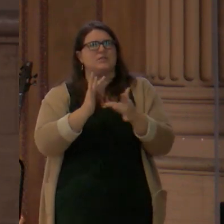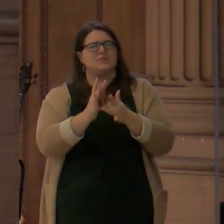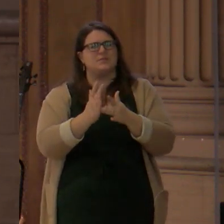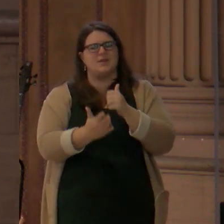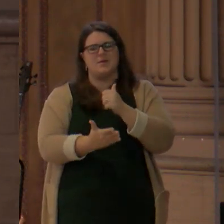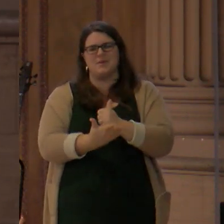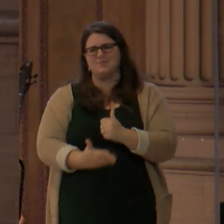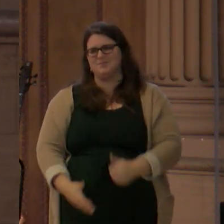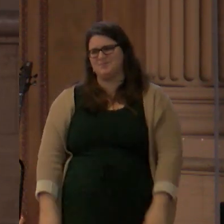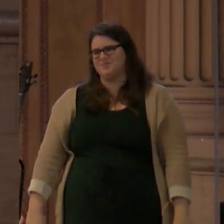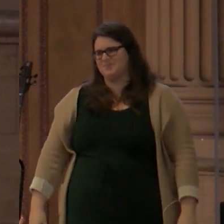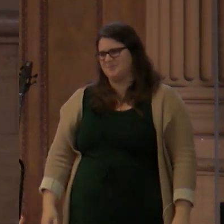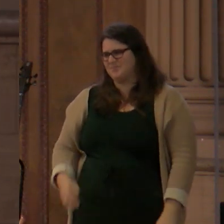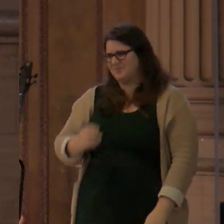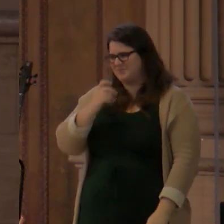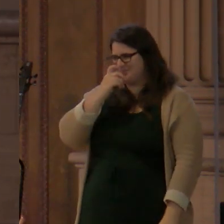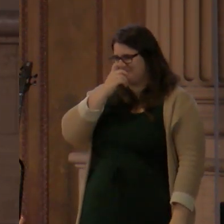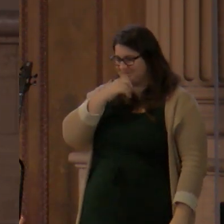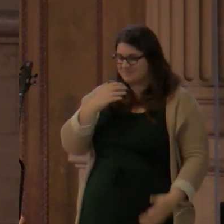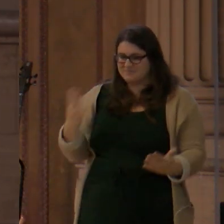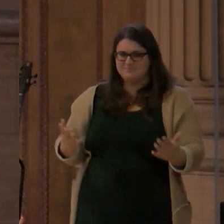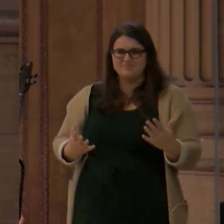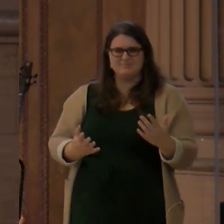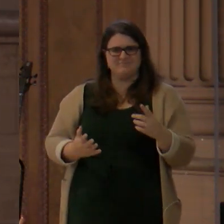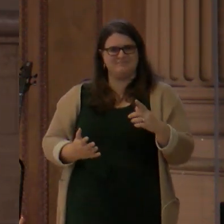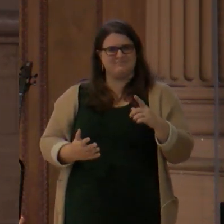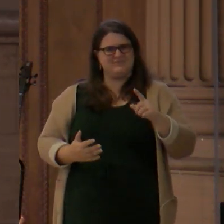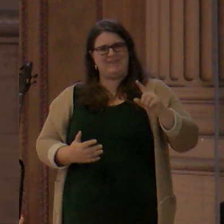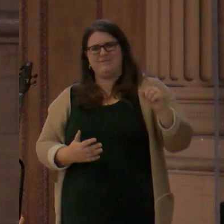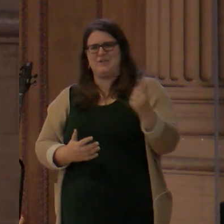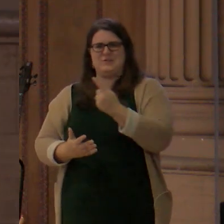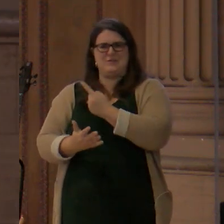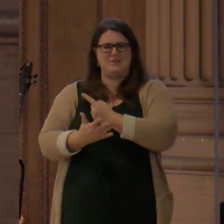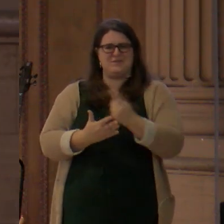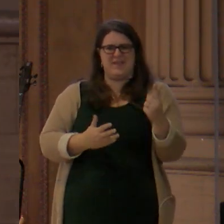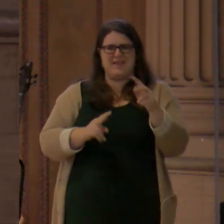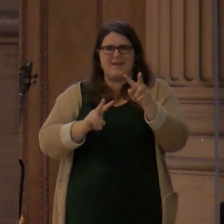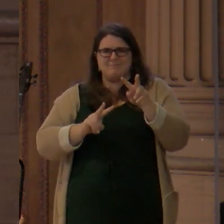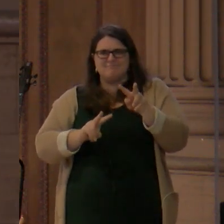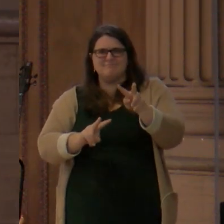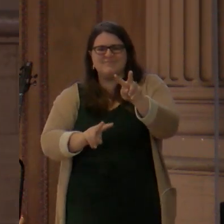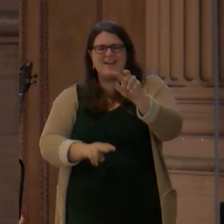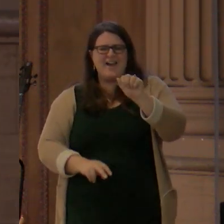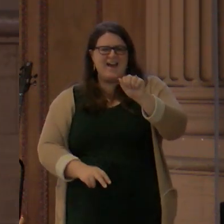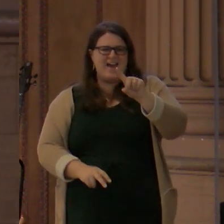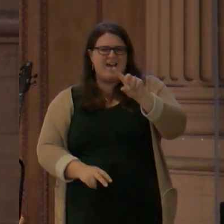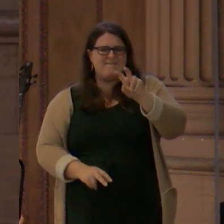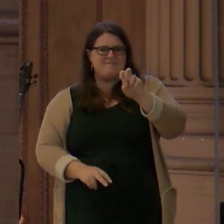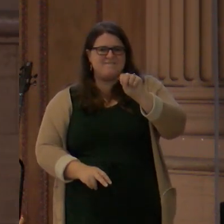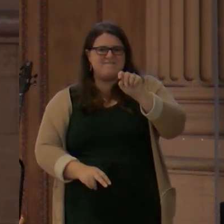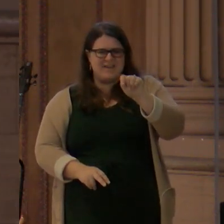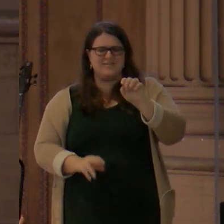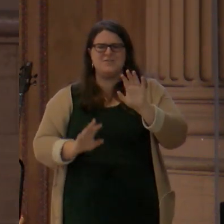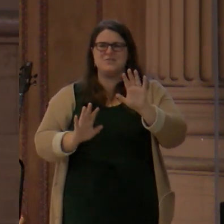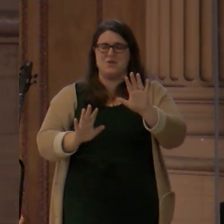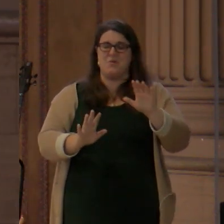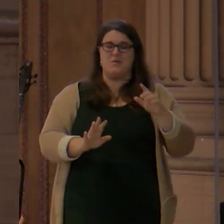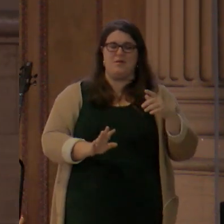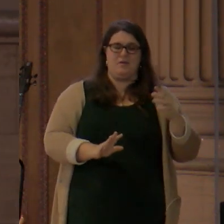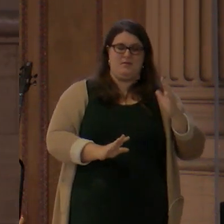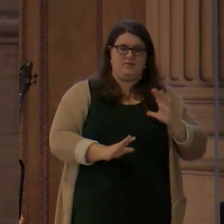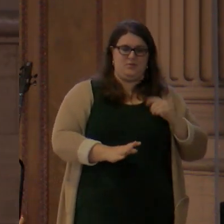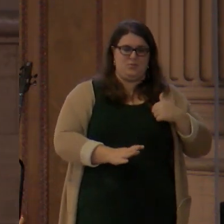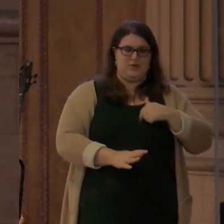Amen. Well, again, this is the first week of Advent, and so we are going to take a little bit of a short break from our series through